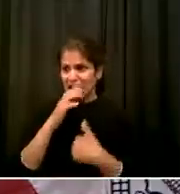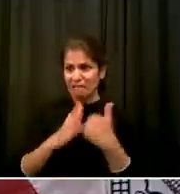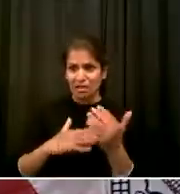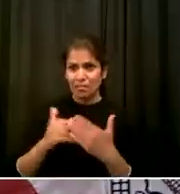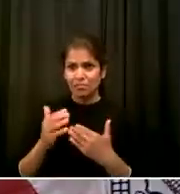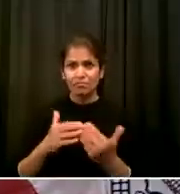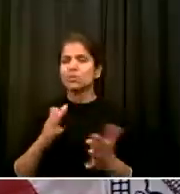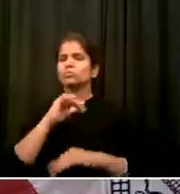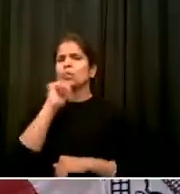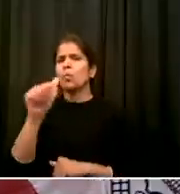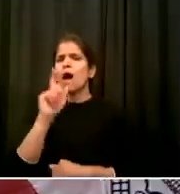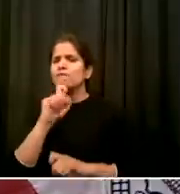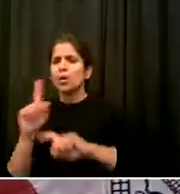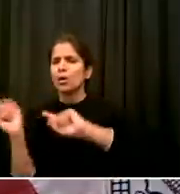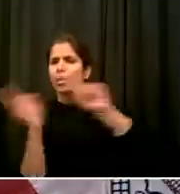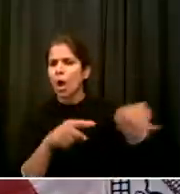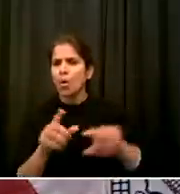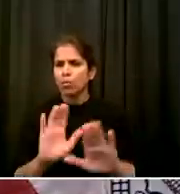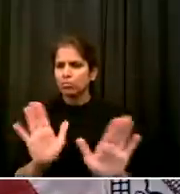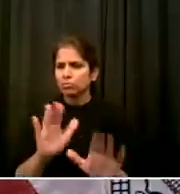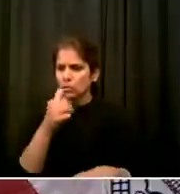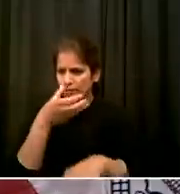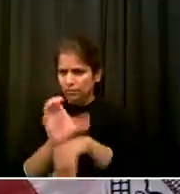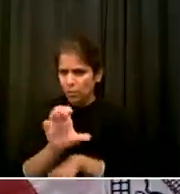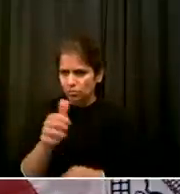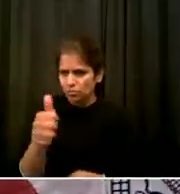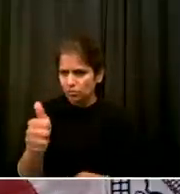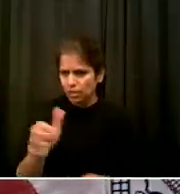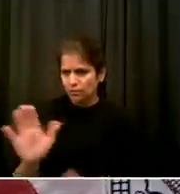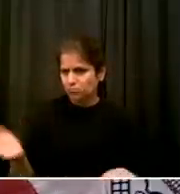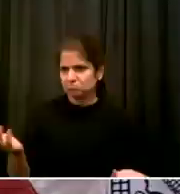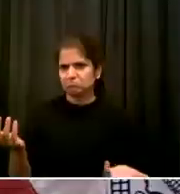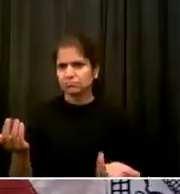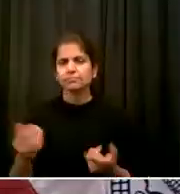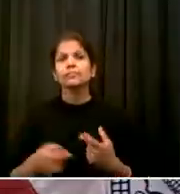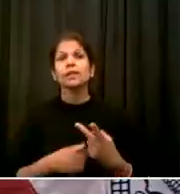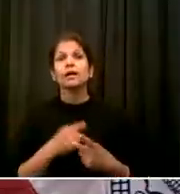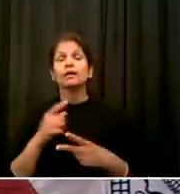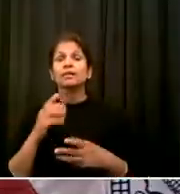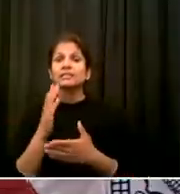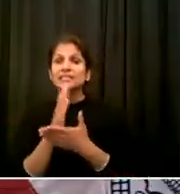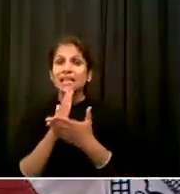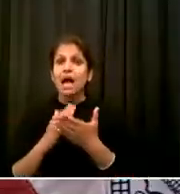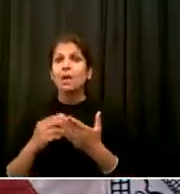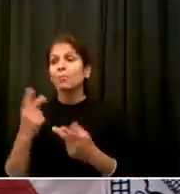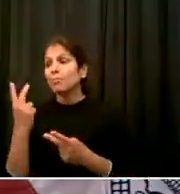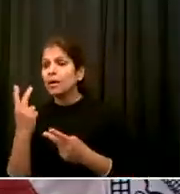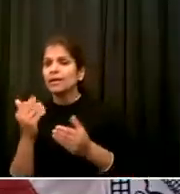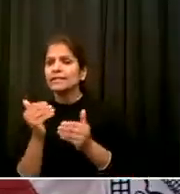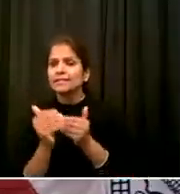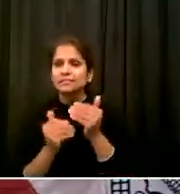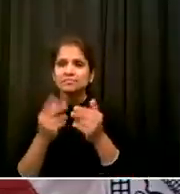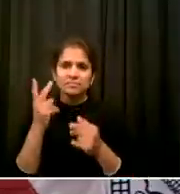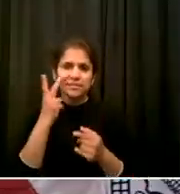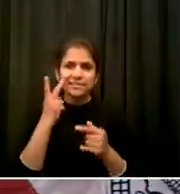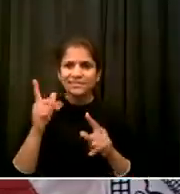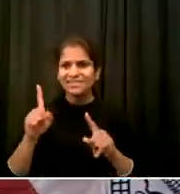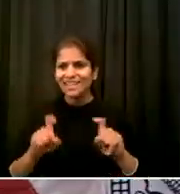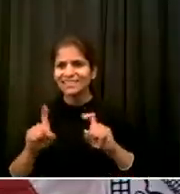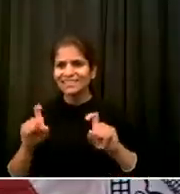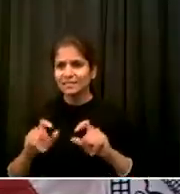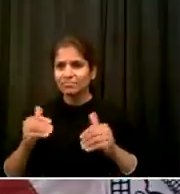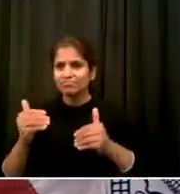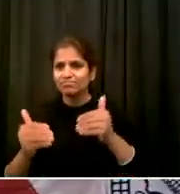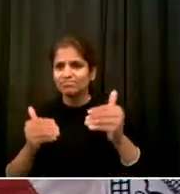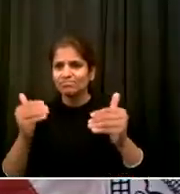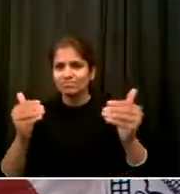more, right? I mean, we are going through stages We're feeling our way I don't want to use the analogy of a